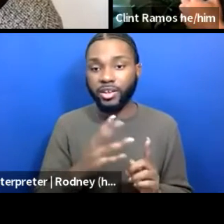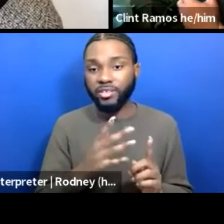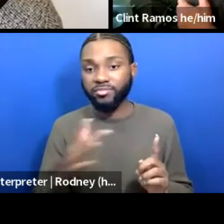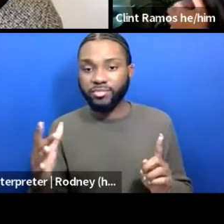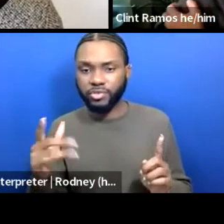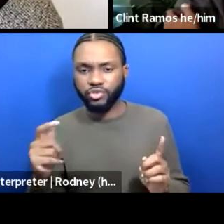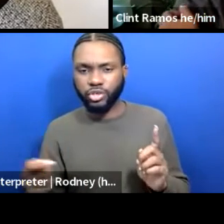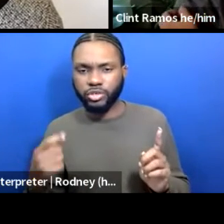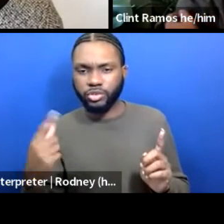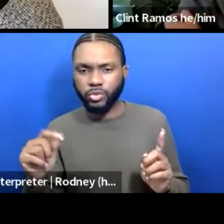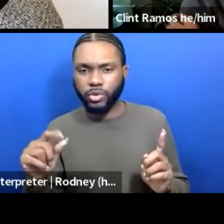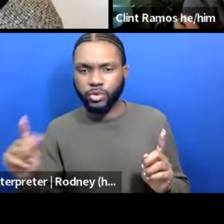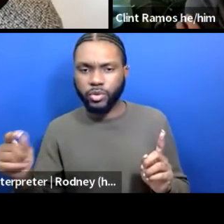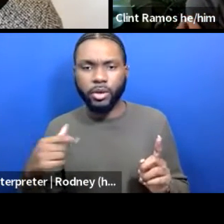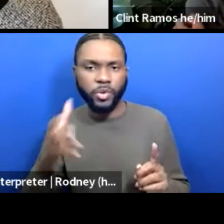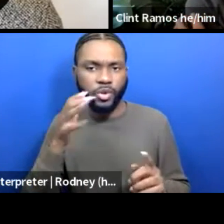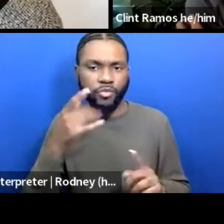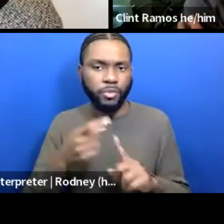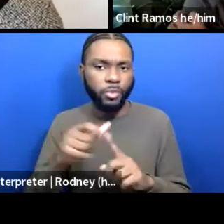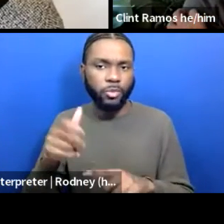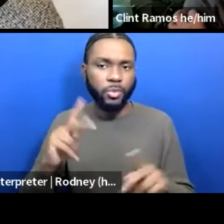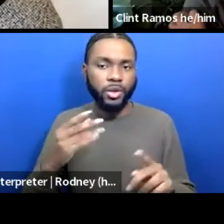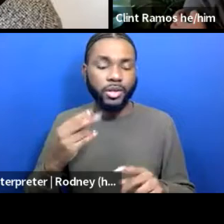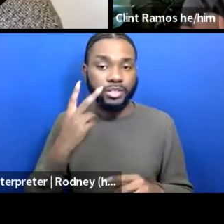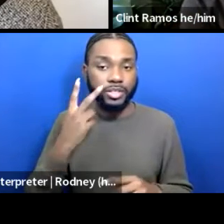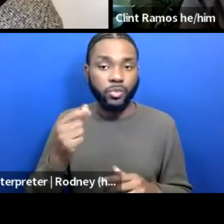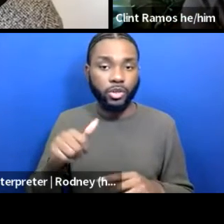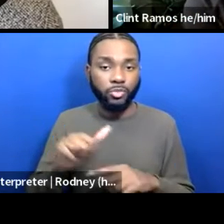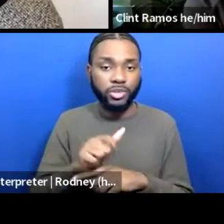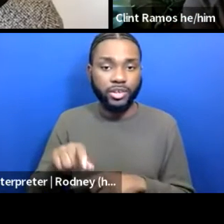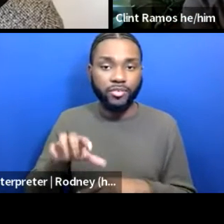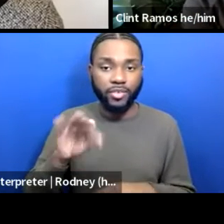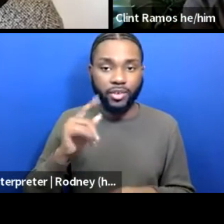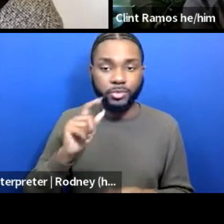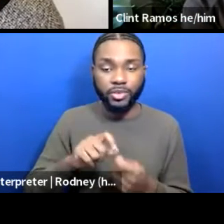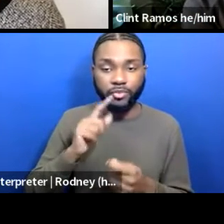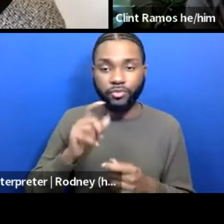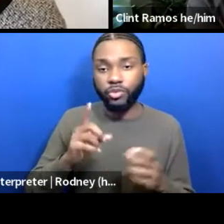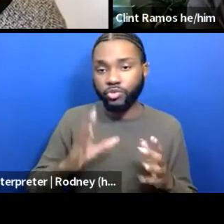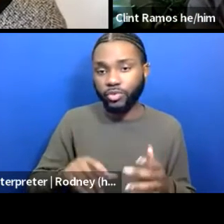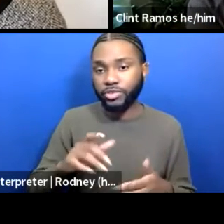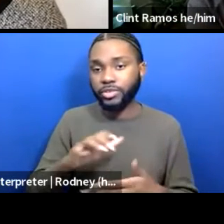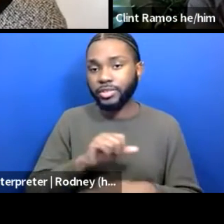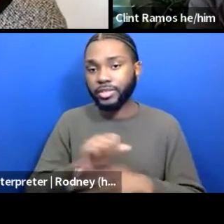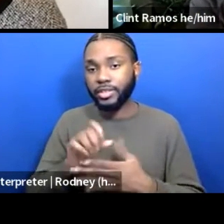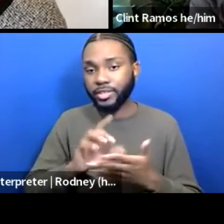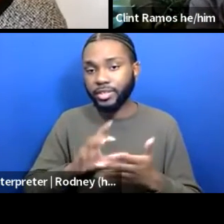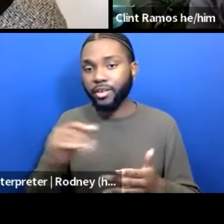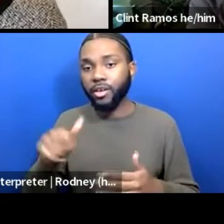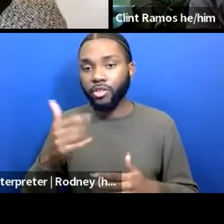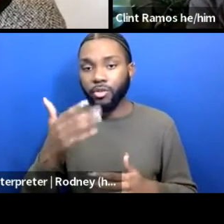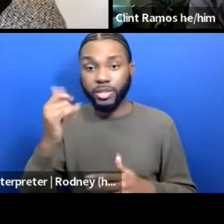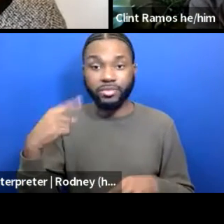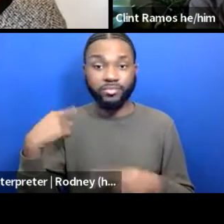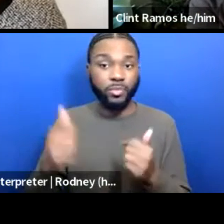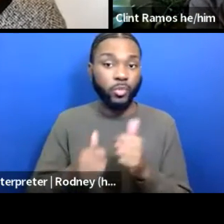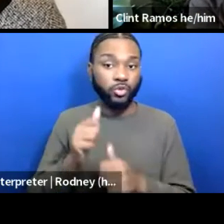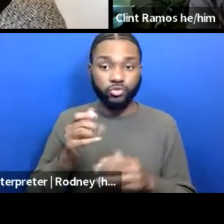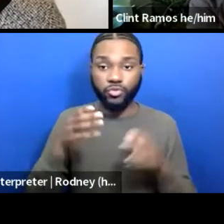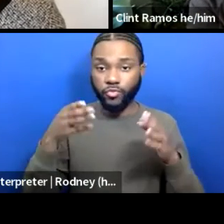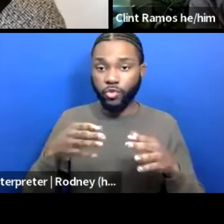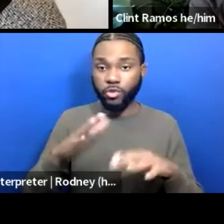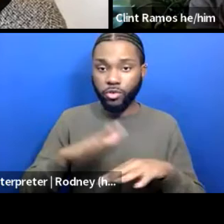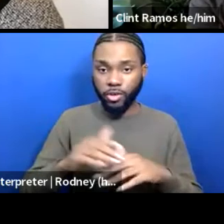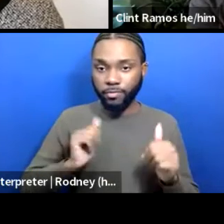others who are doing this and what best practices they've found, especially for directors, designers, stage managers, and others, since much of the focus has been on actors. And